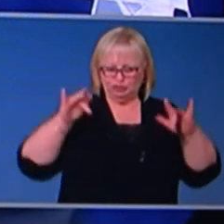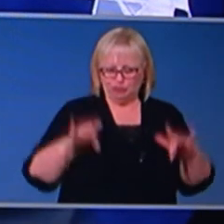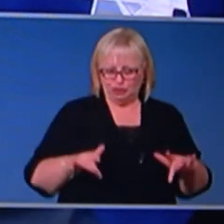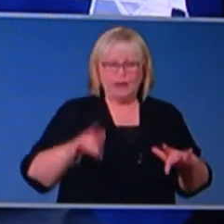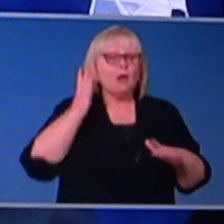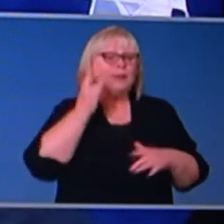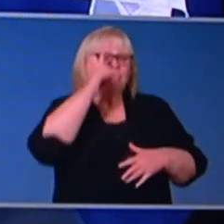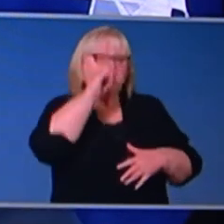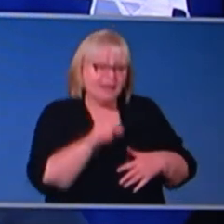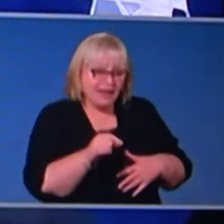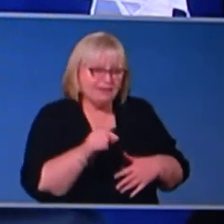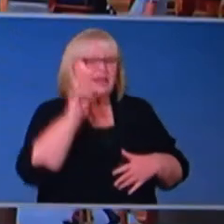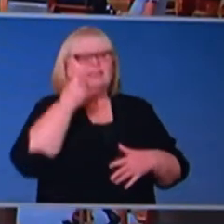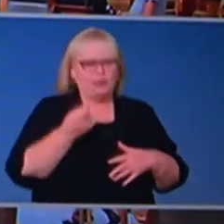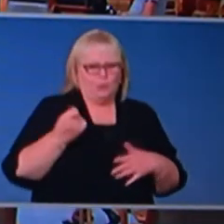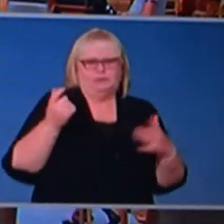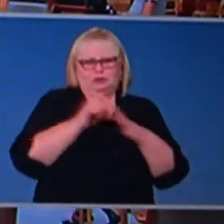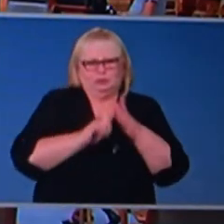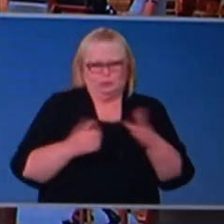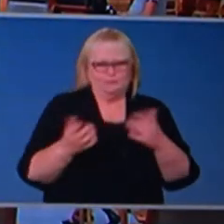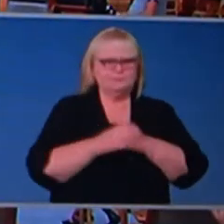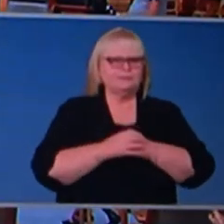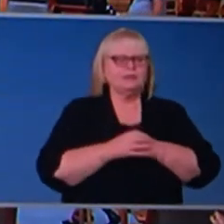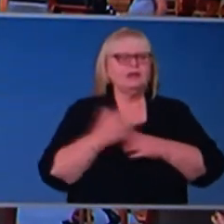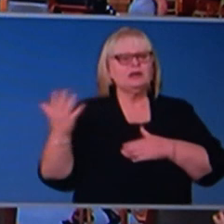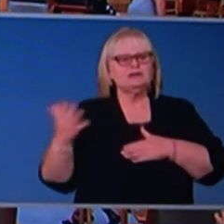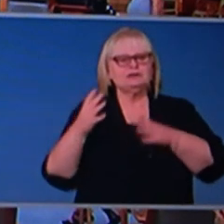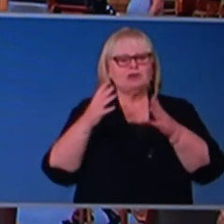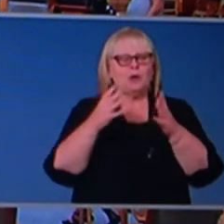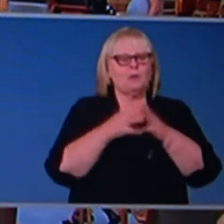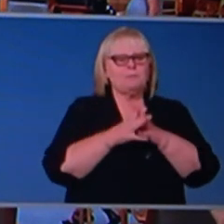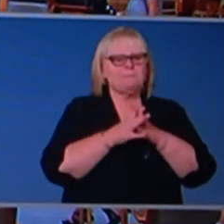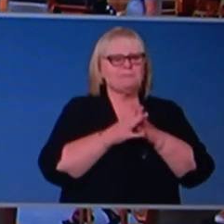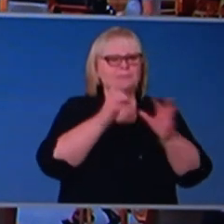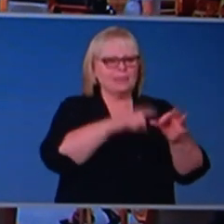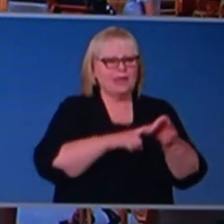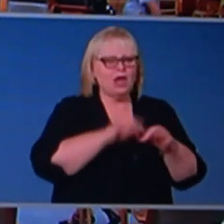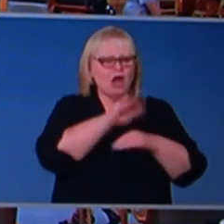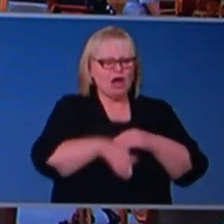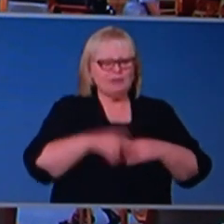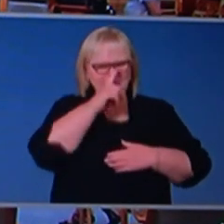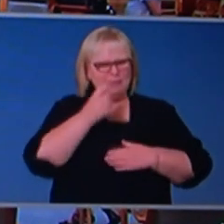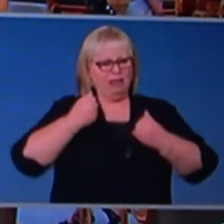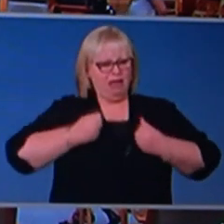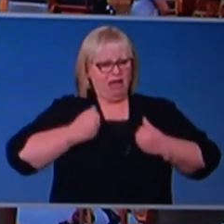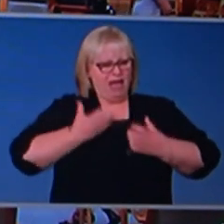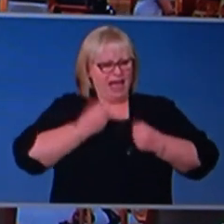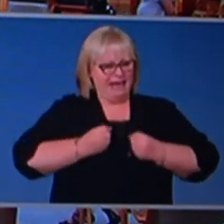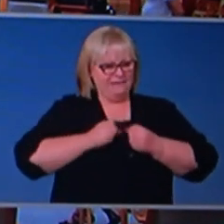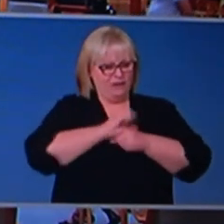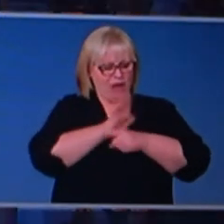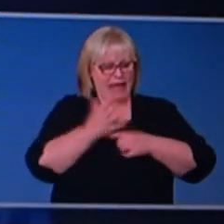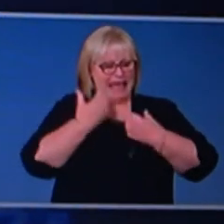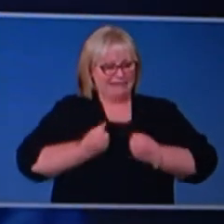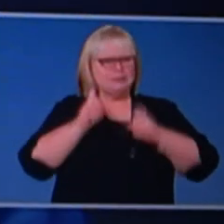that, that's how that will follow. Uh, Brendan? Yeah. So thanks on, uh, asymptomatic testing. We, we may some,